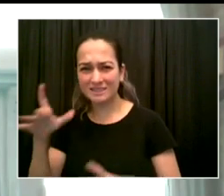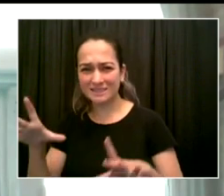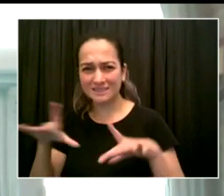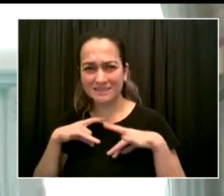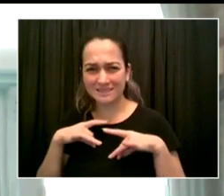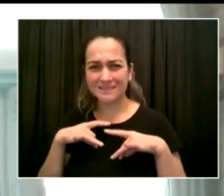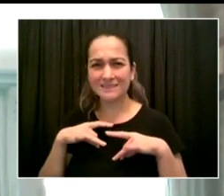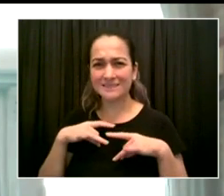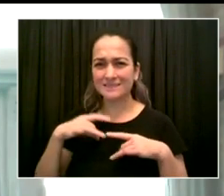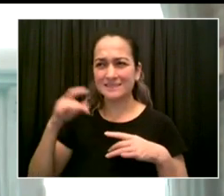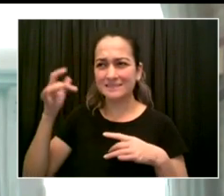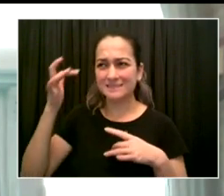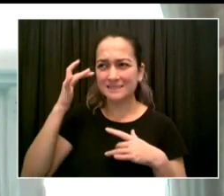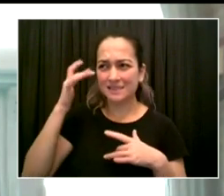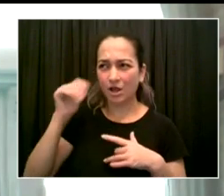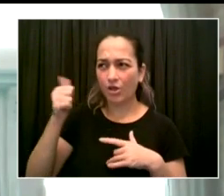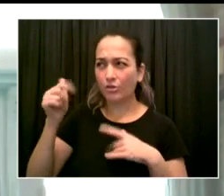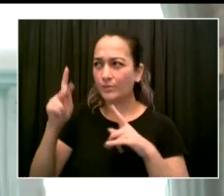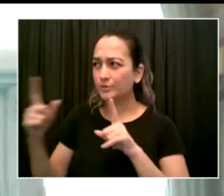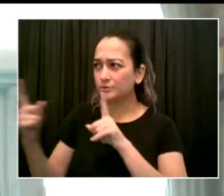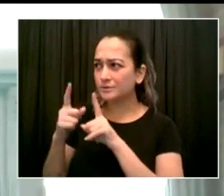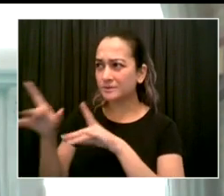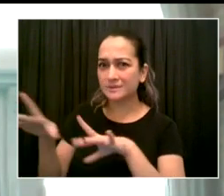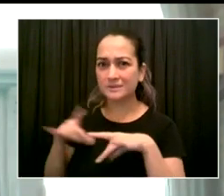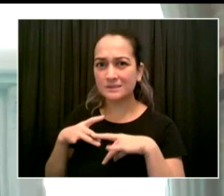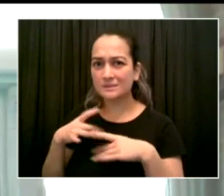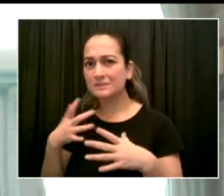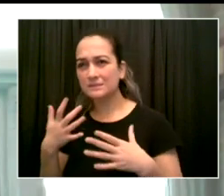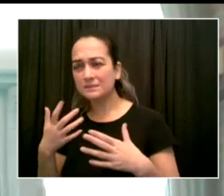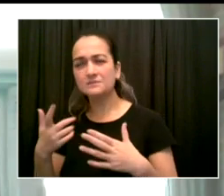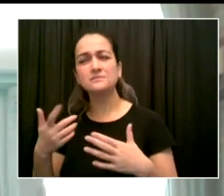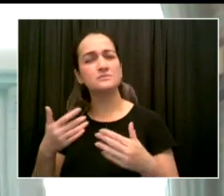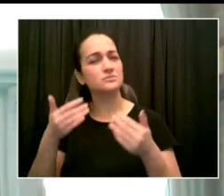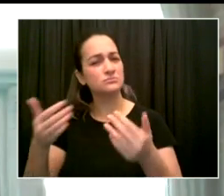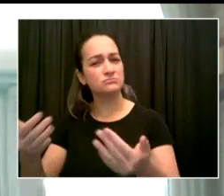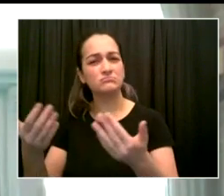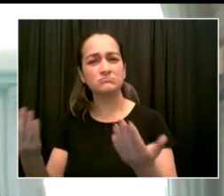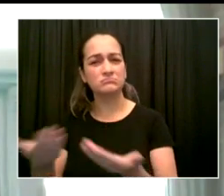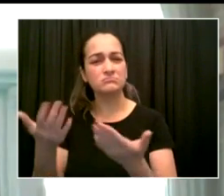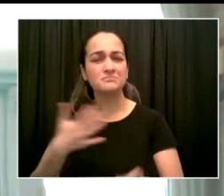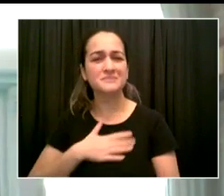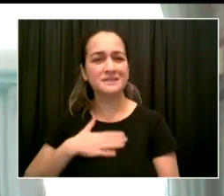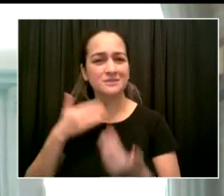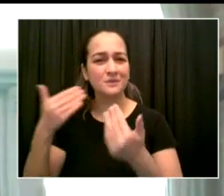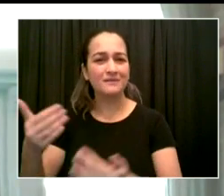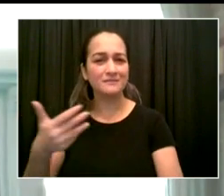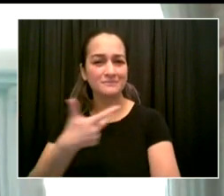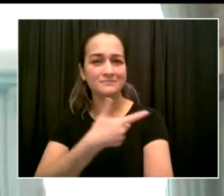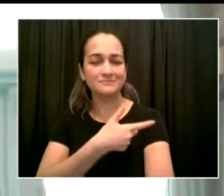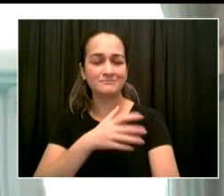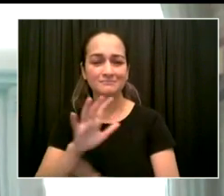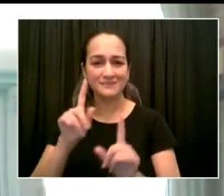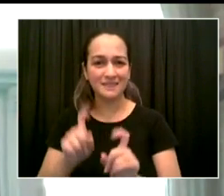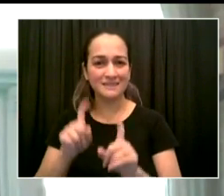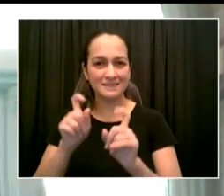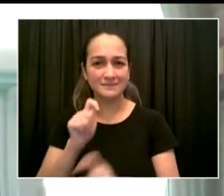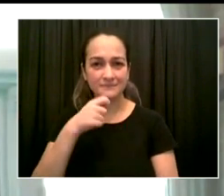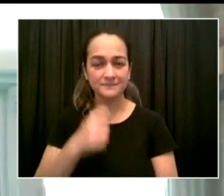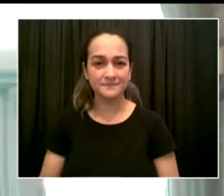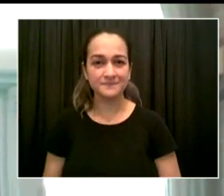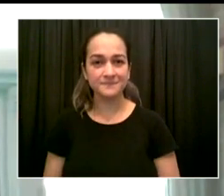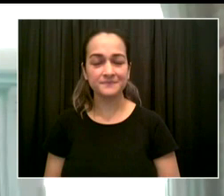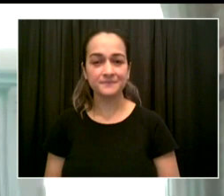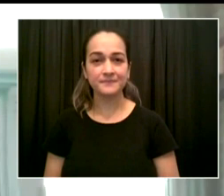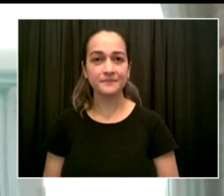classrooms out of quarantine after the seventh day if they provide proof of a negative COVID-19 test, which can be uploaded to the